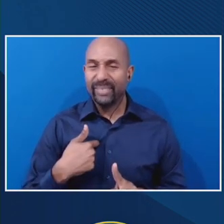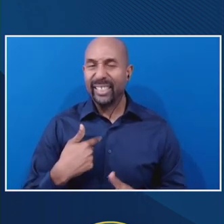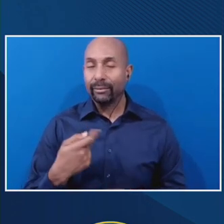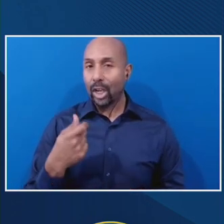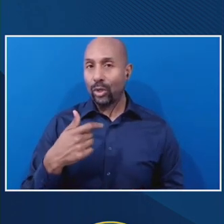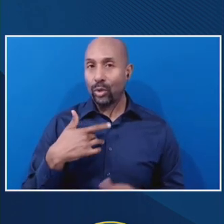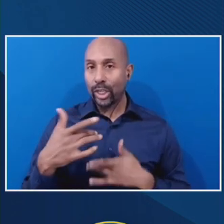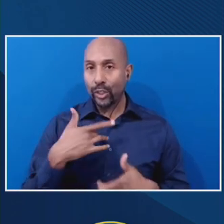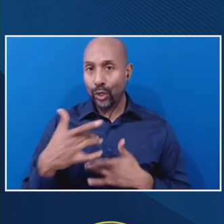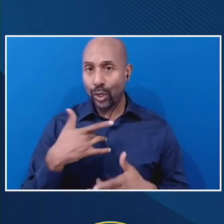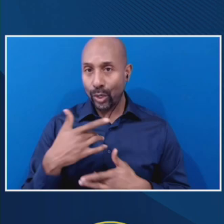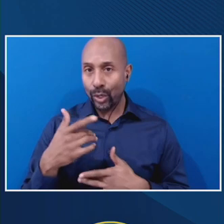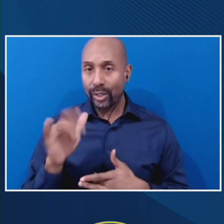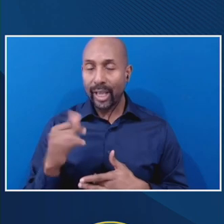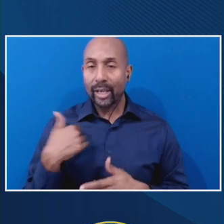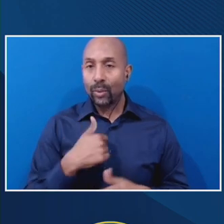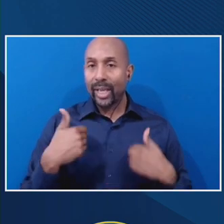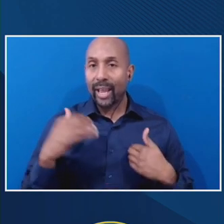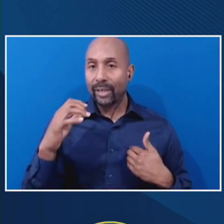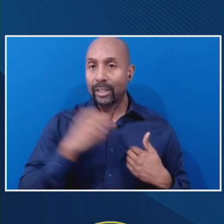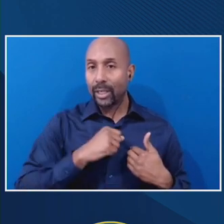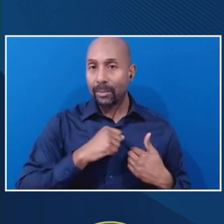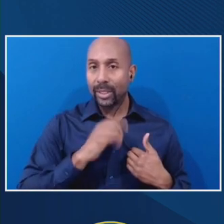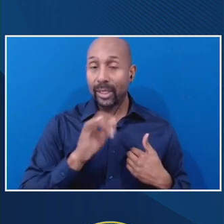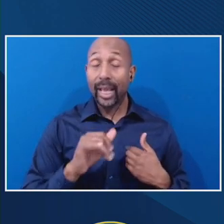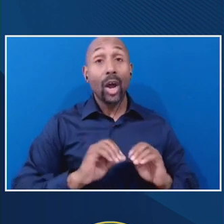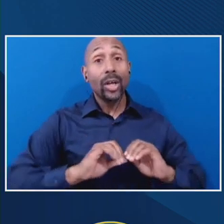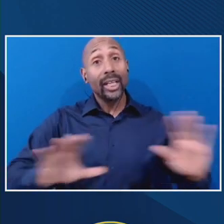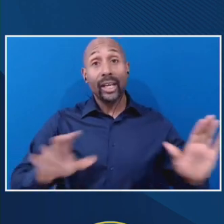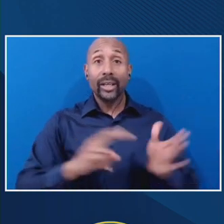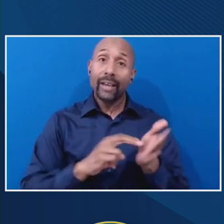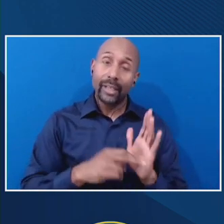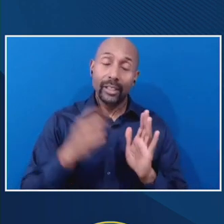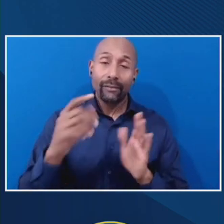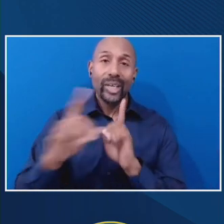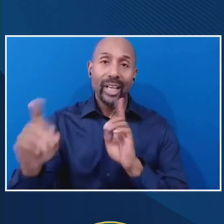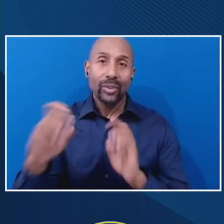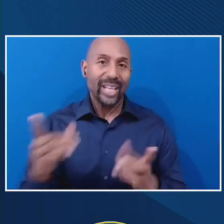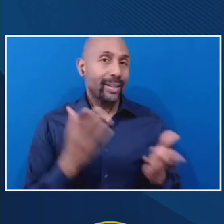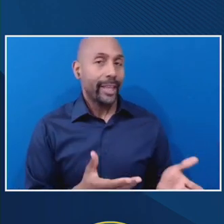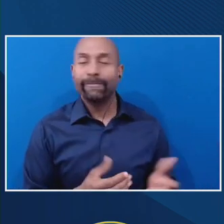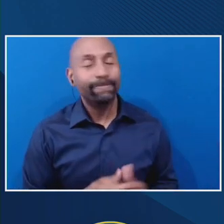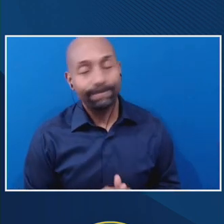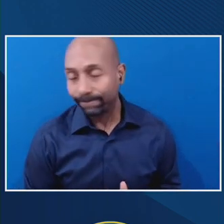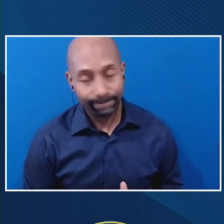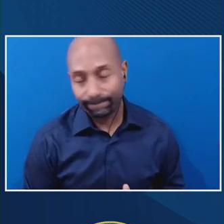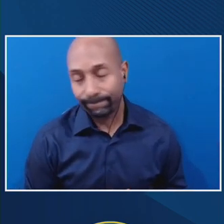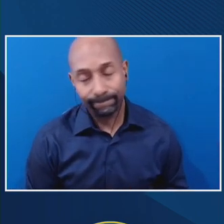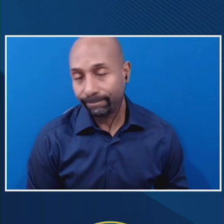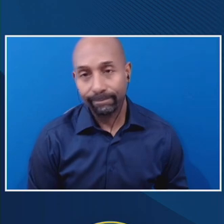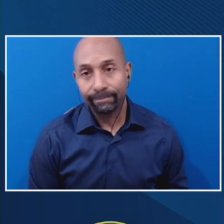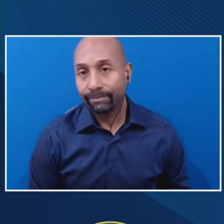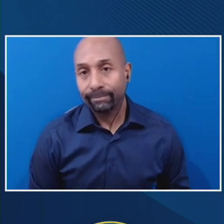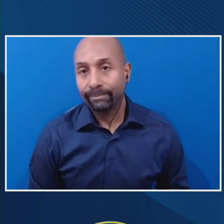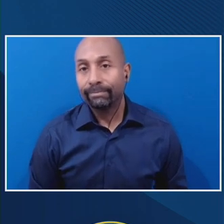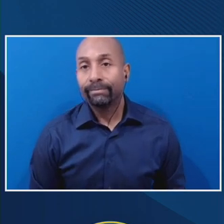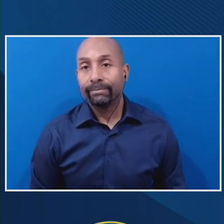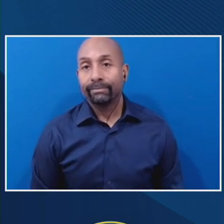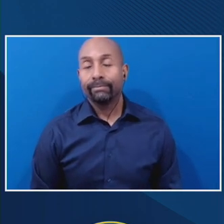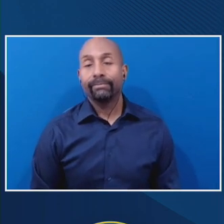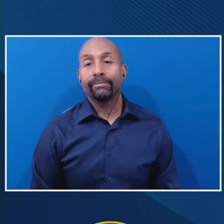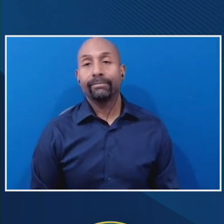there's an assumption that we have a clear definition of what a distance education course is, and that those are consistently